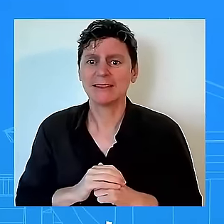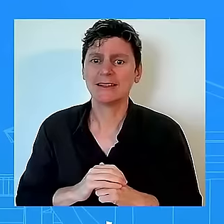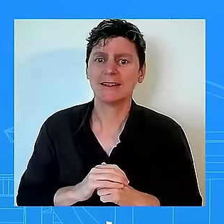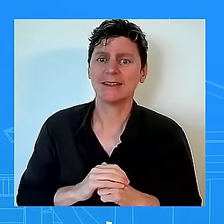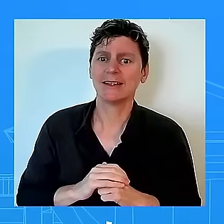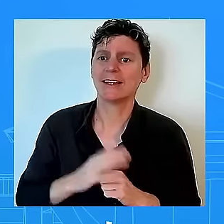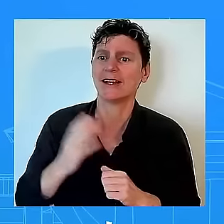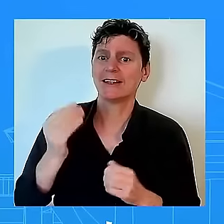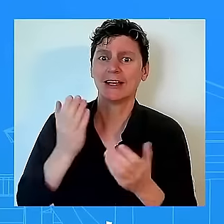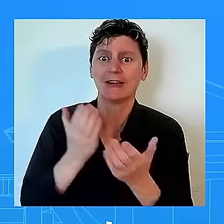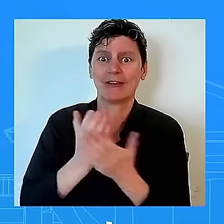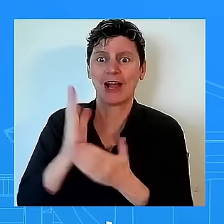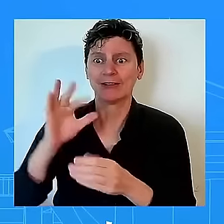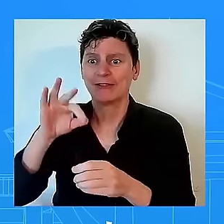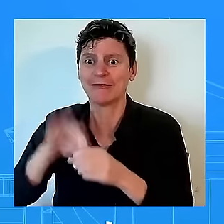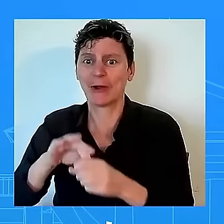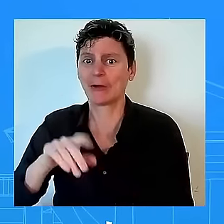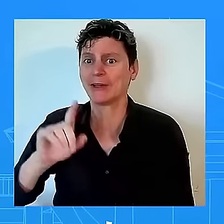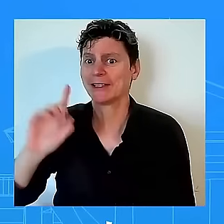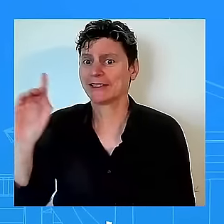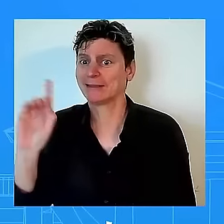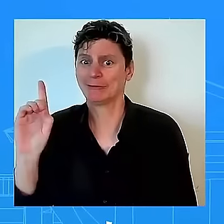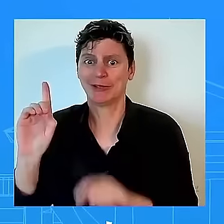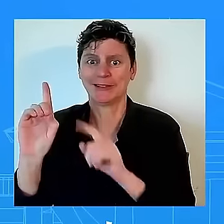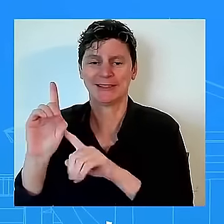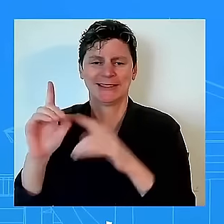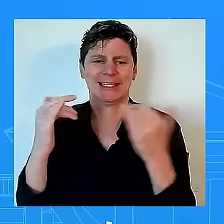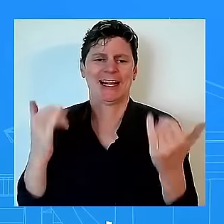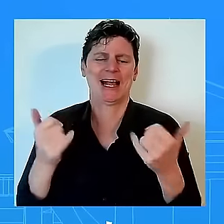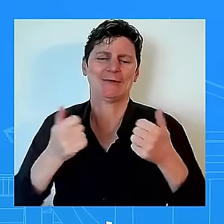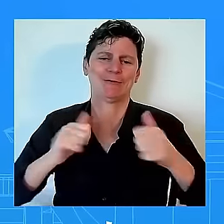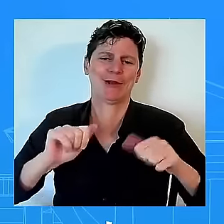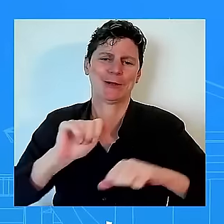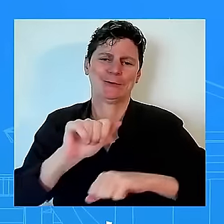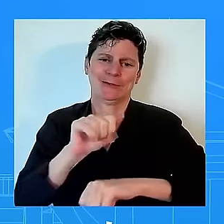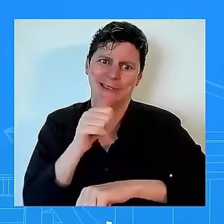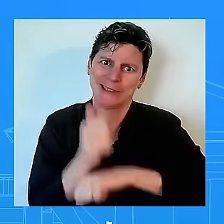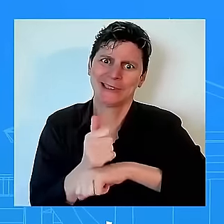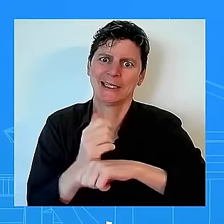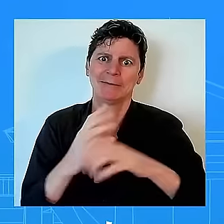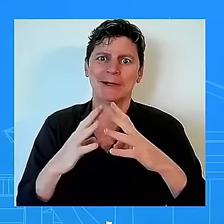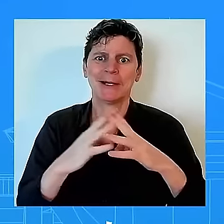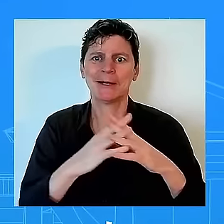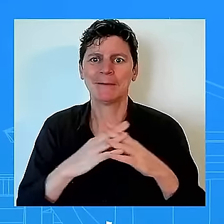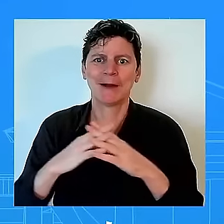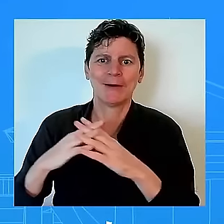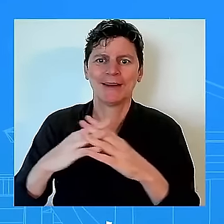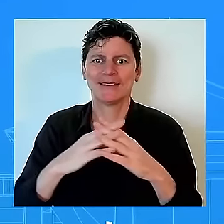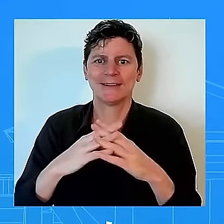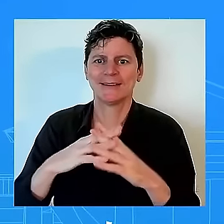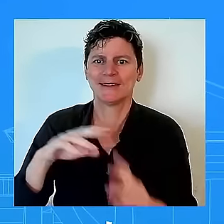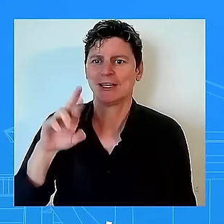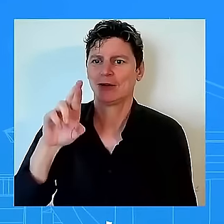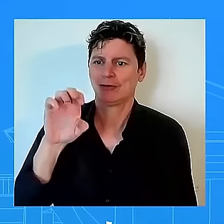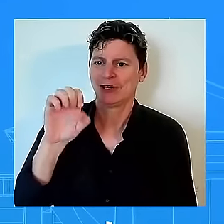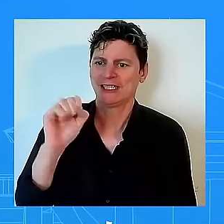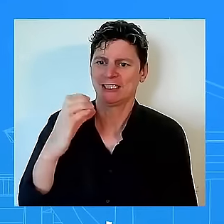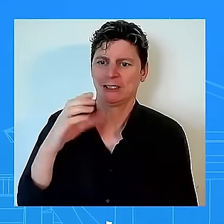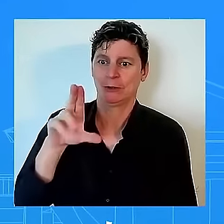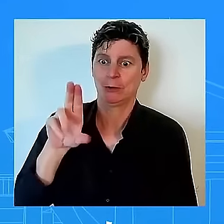pockets and also when we took over uh you know uh the last year of the former administration